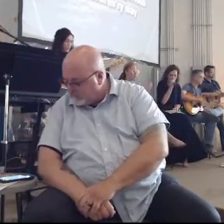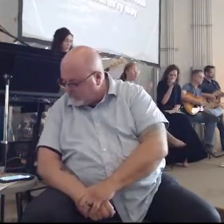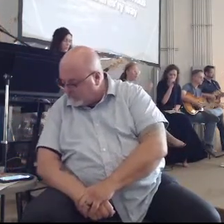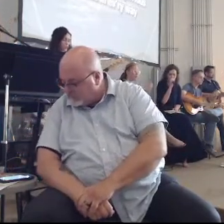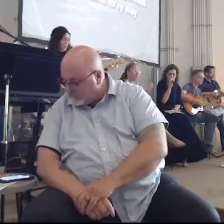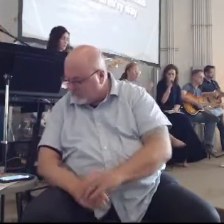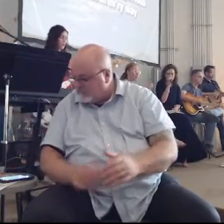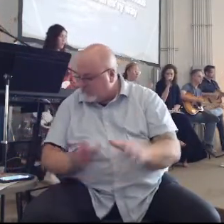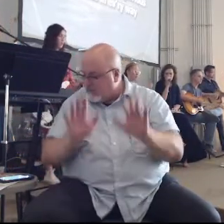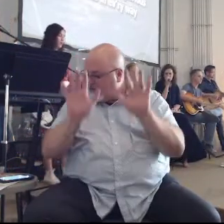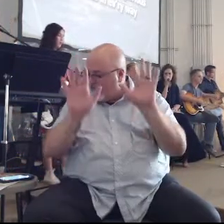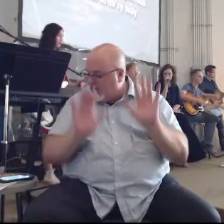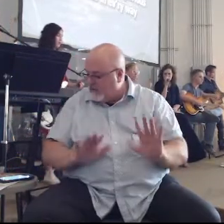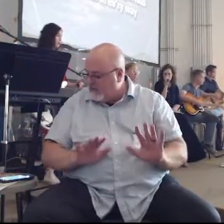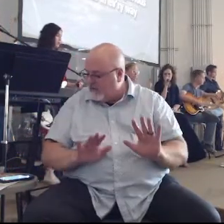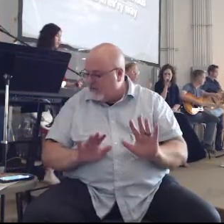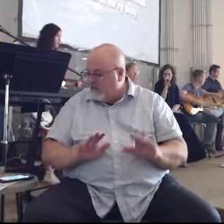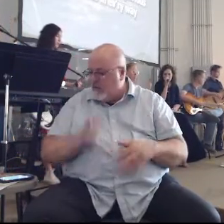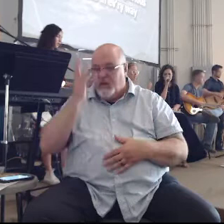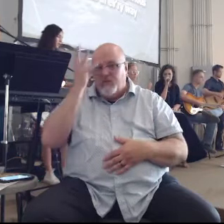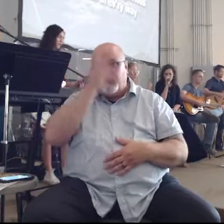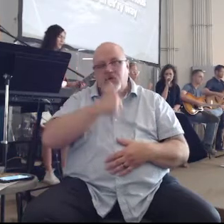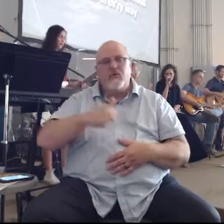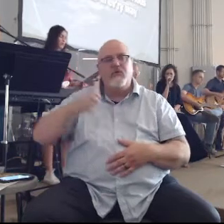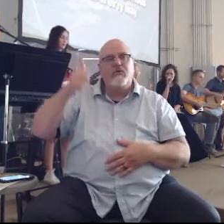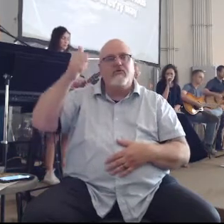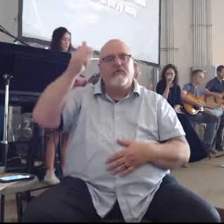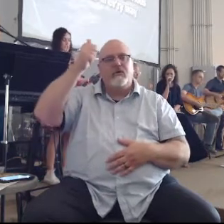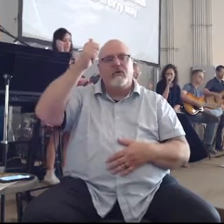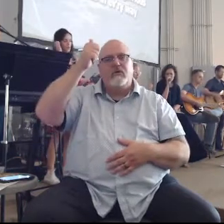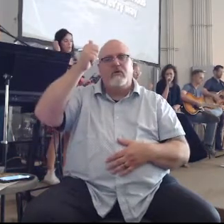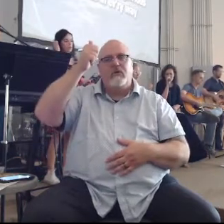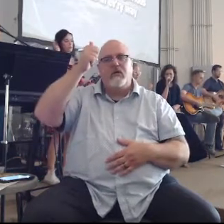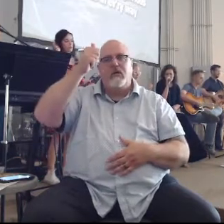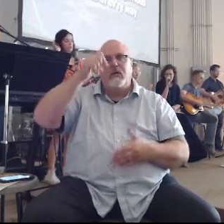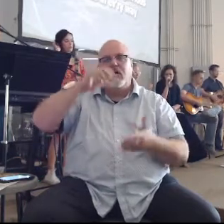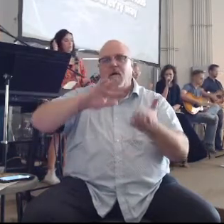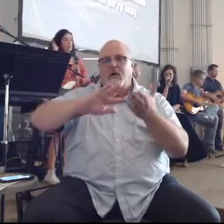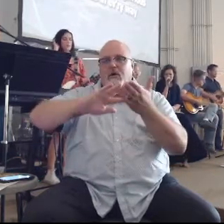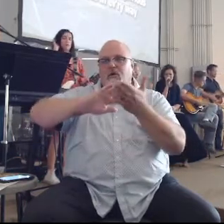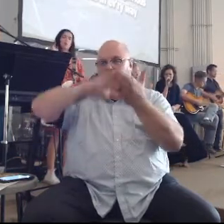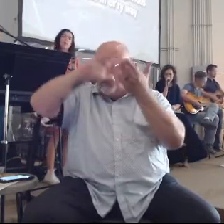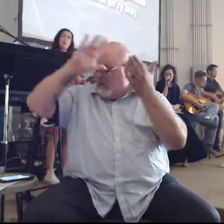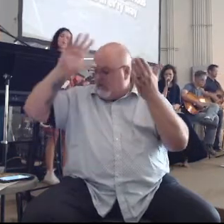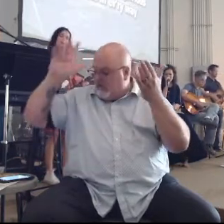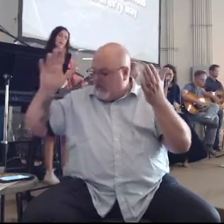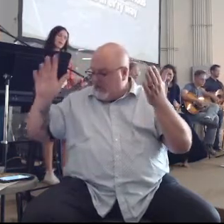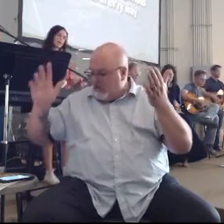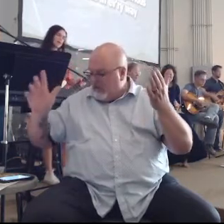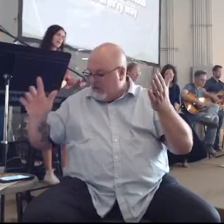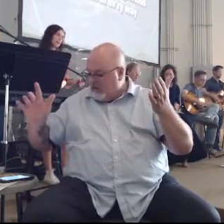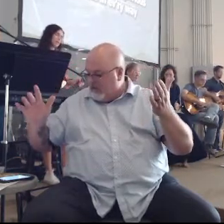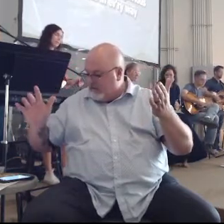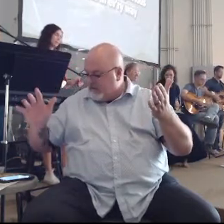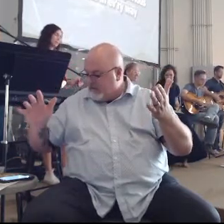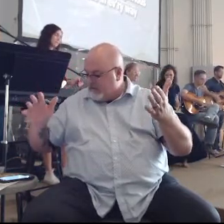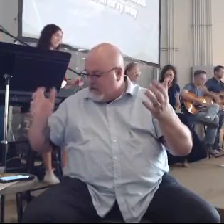Wonderful Beautiful Beautiful Glorious